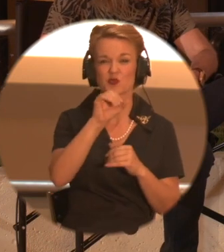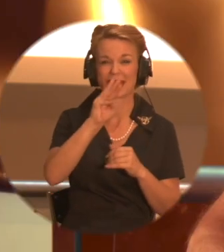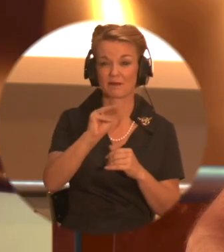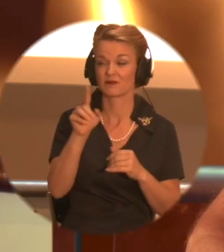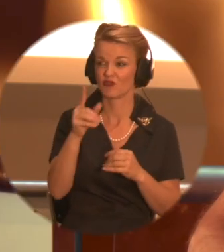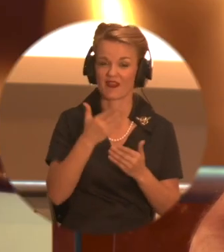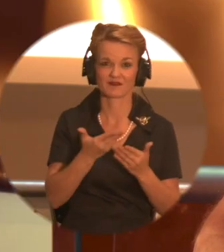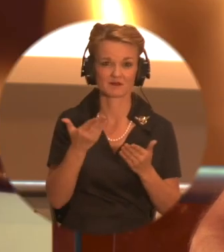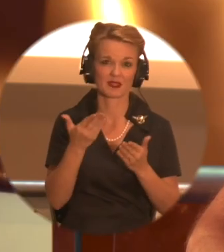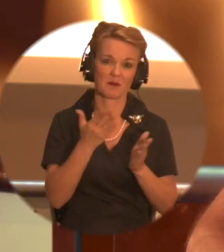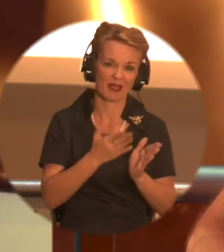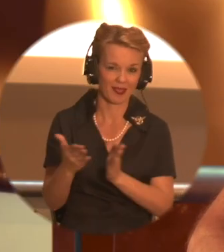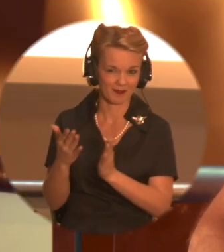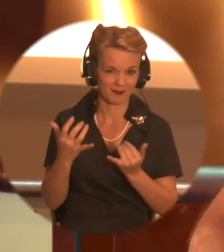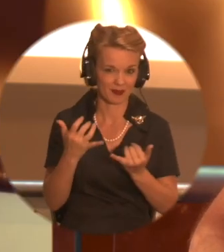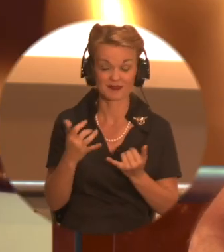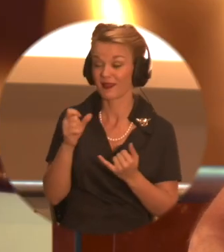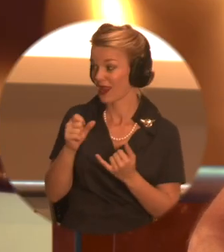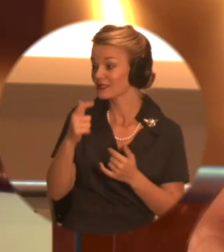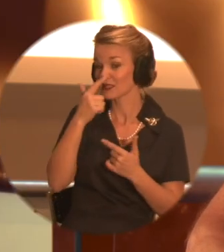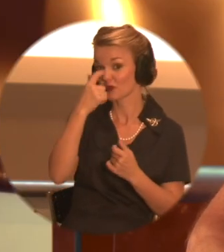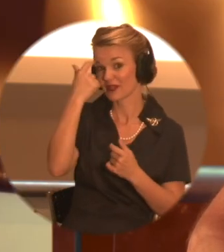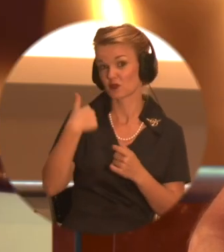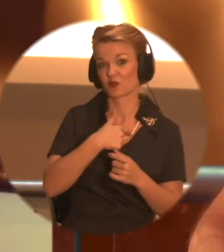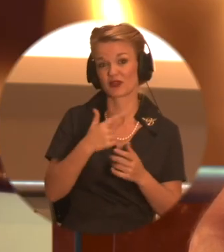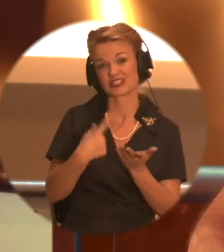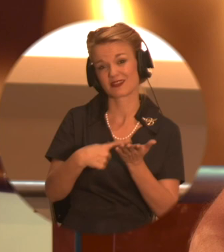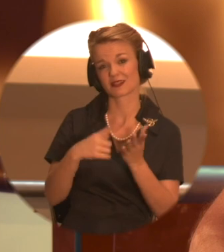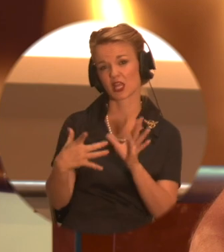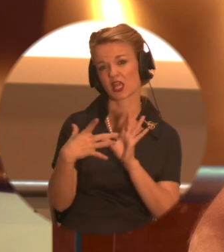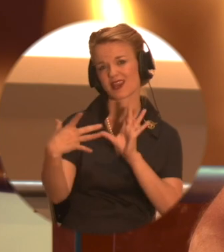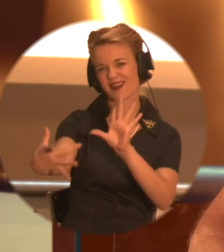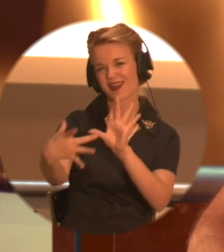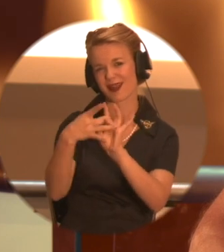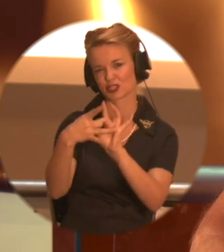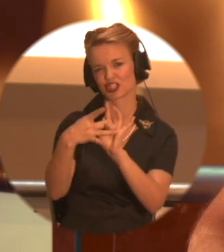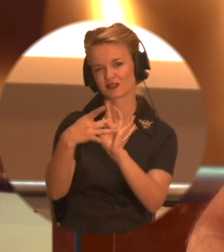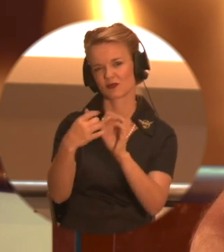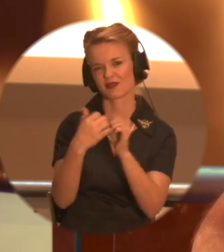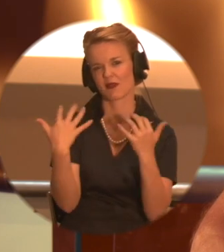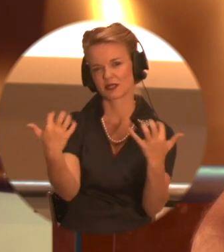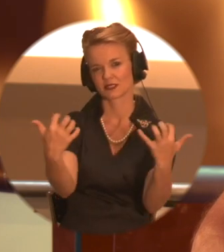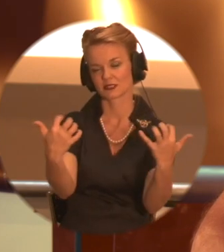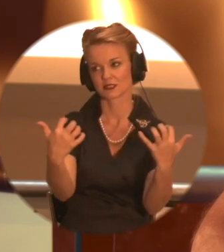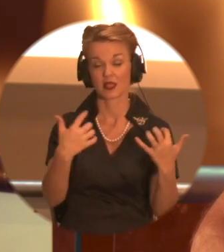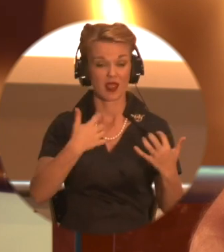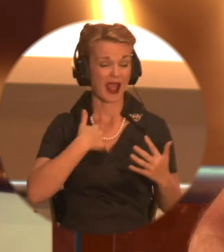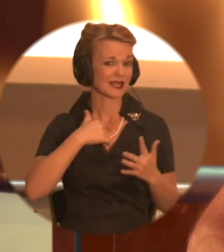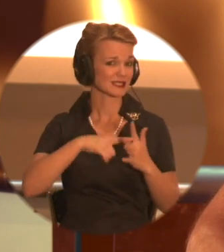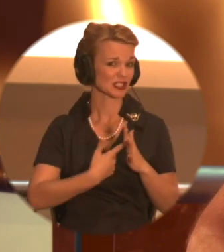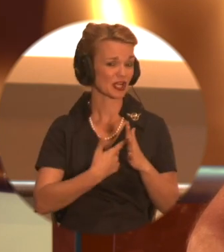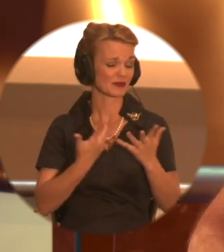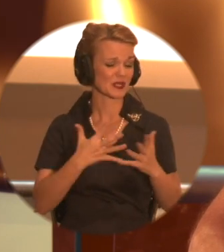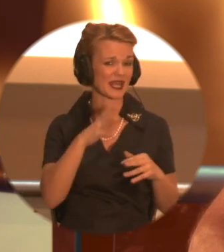this because what we're really talking about is connection to the audience. Yes. When I started out, I was already nine years into being Buck Deer,